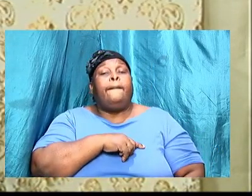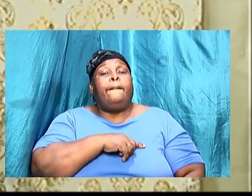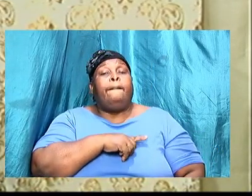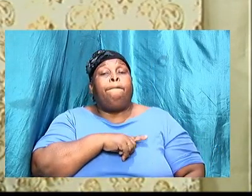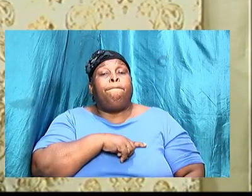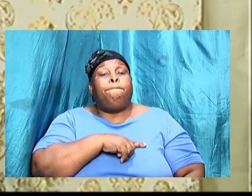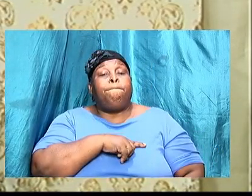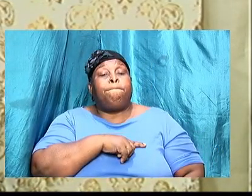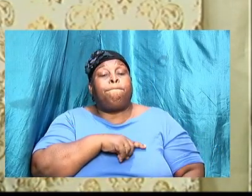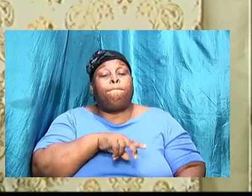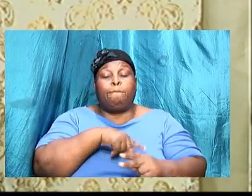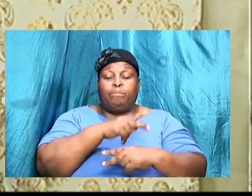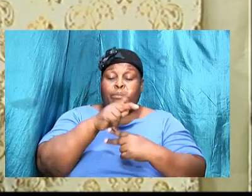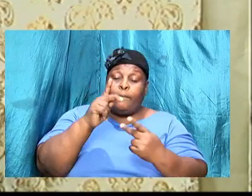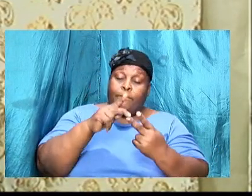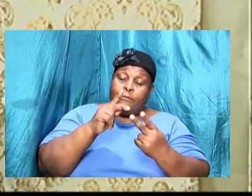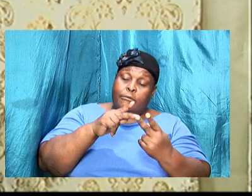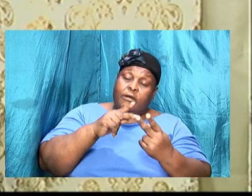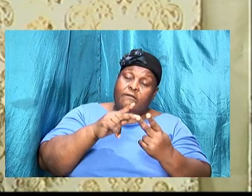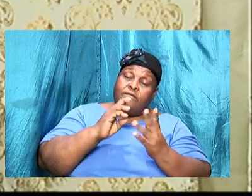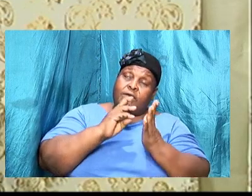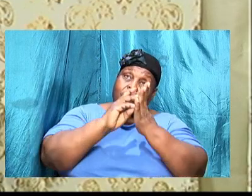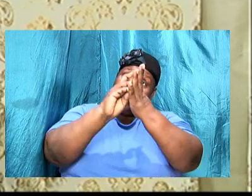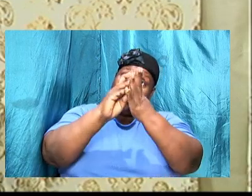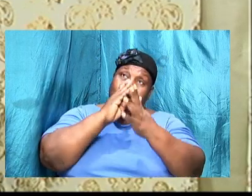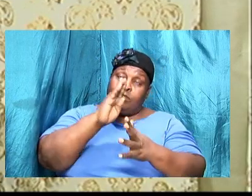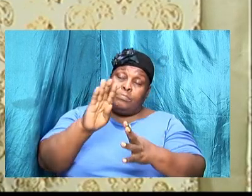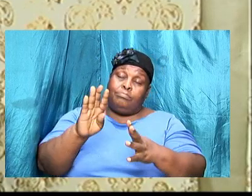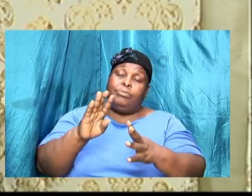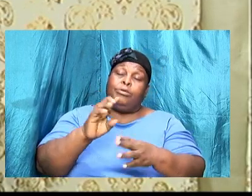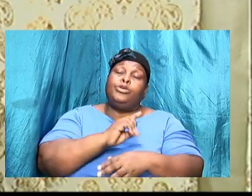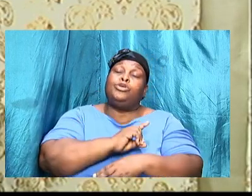the perfect will of God can be done